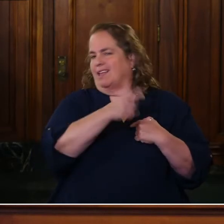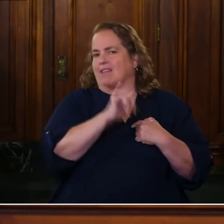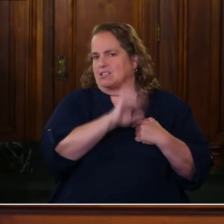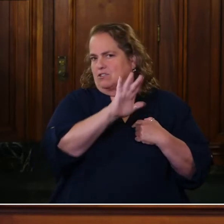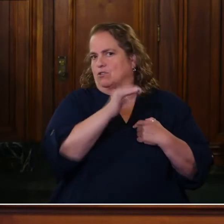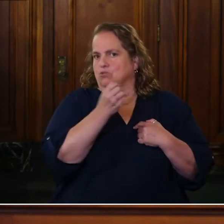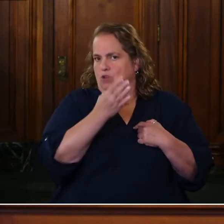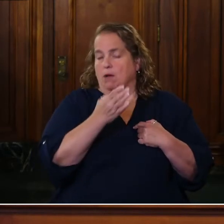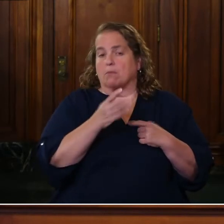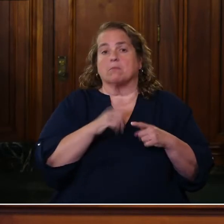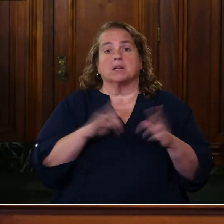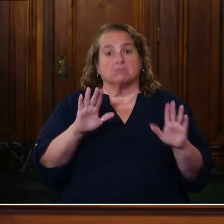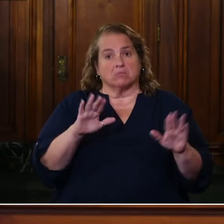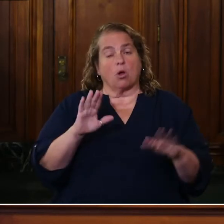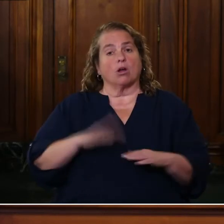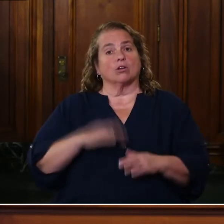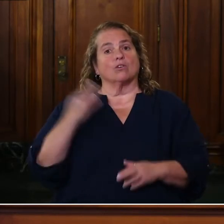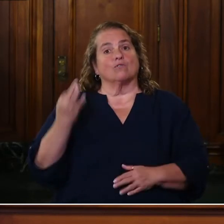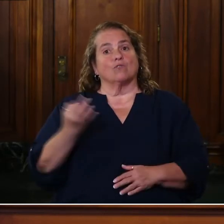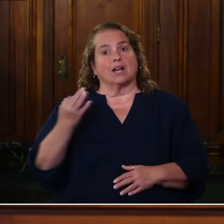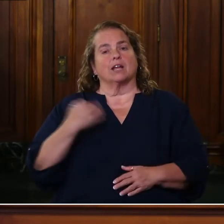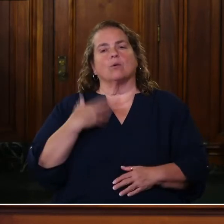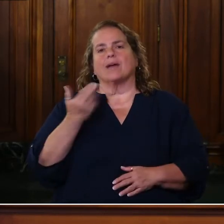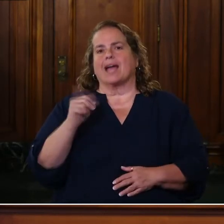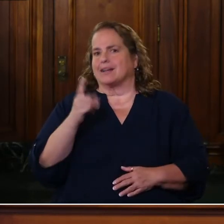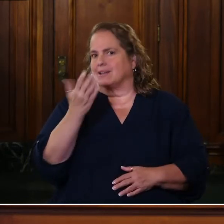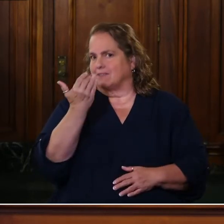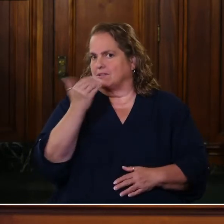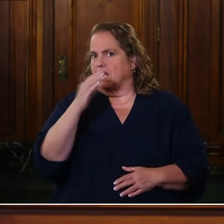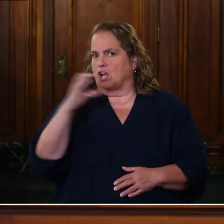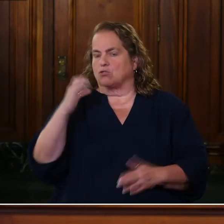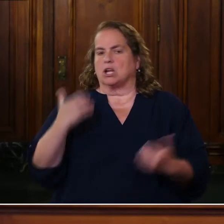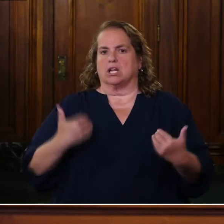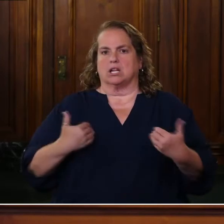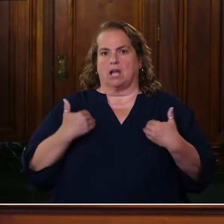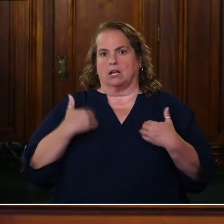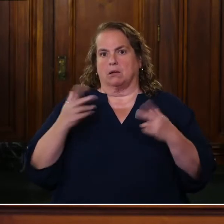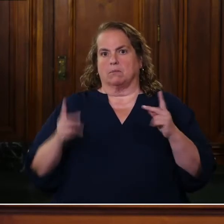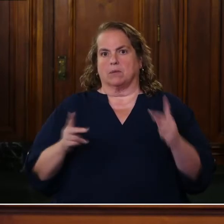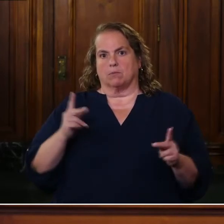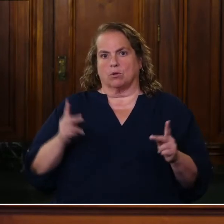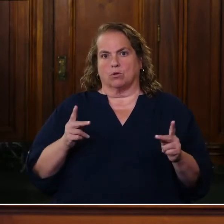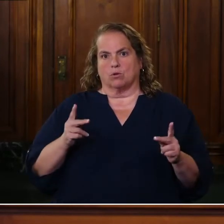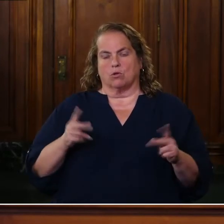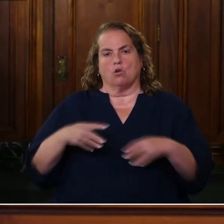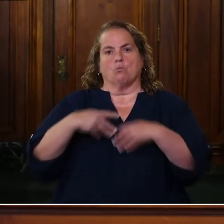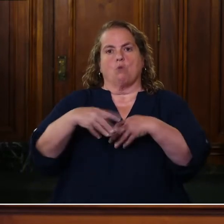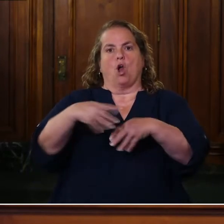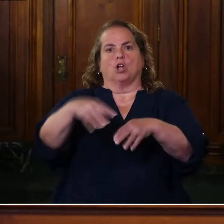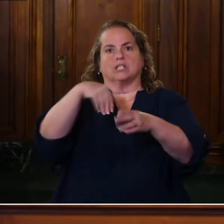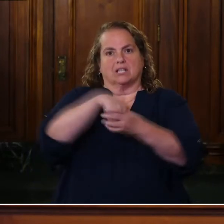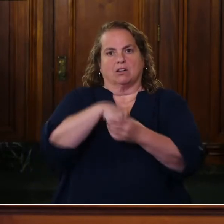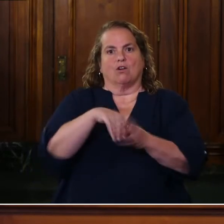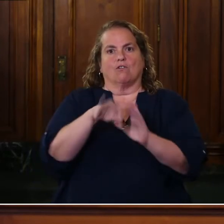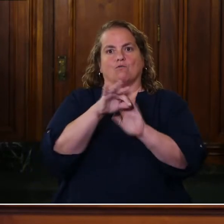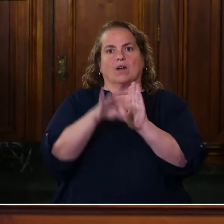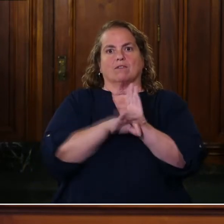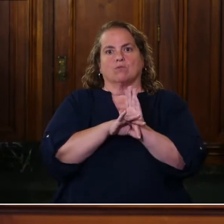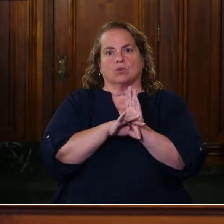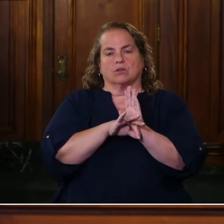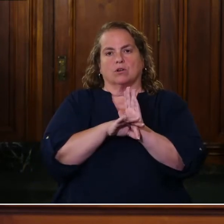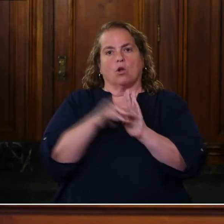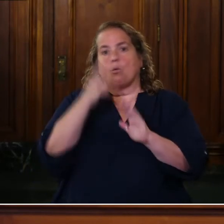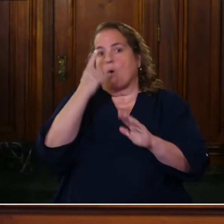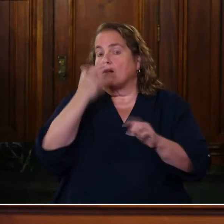on Friday, um, we had 1,500 young people march in Frankfurt. I think that'd make it one of the 15